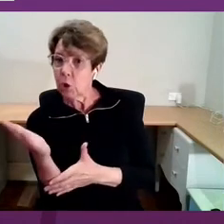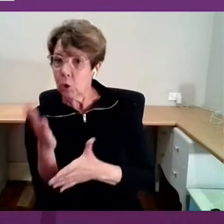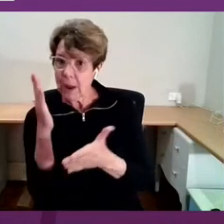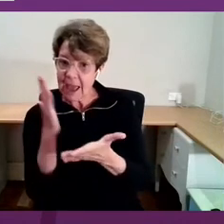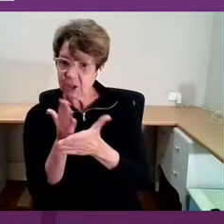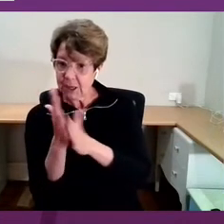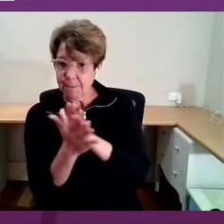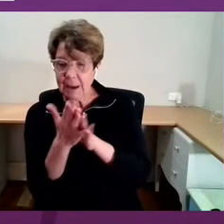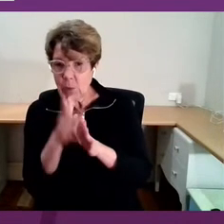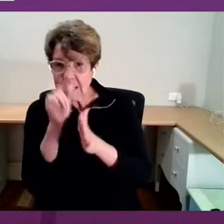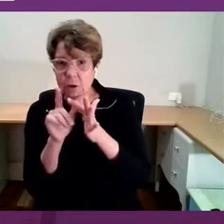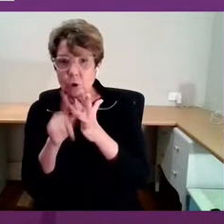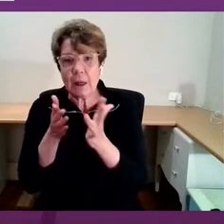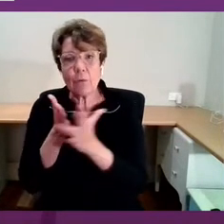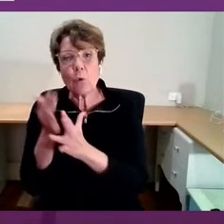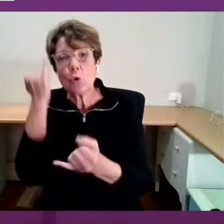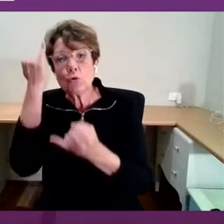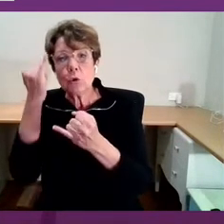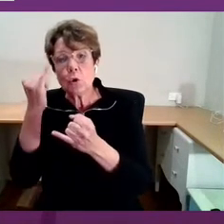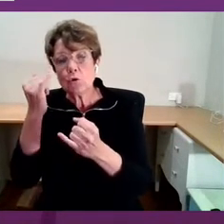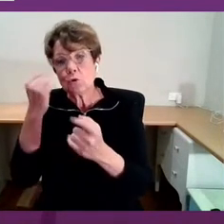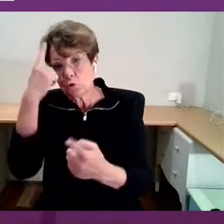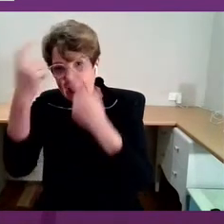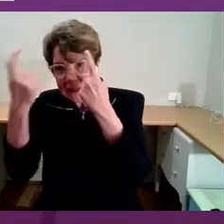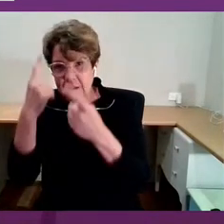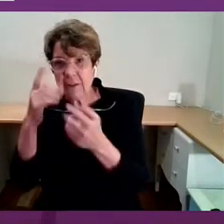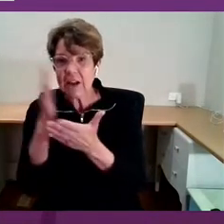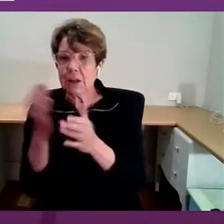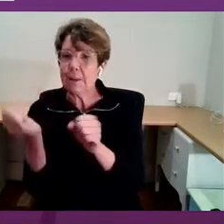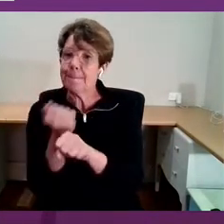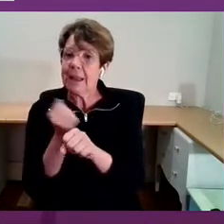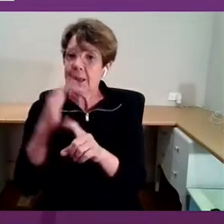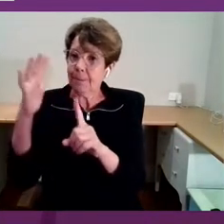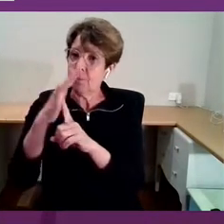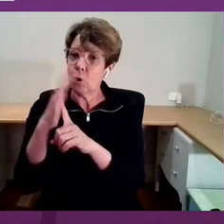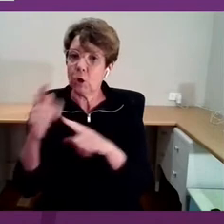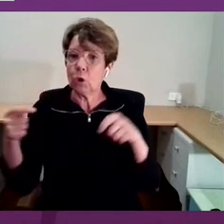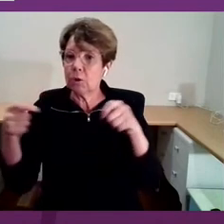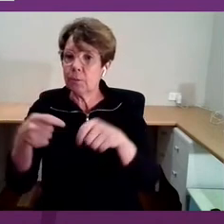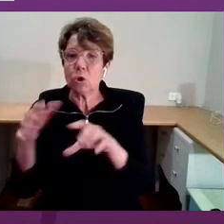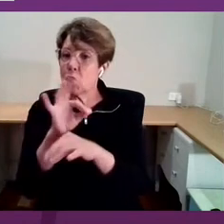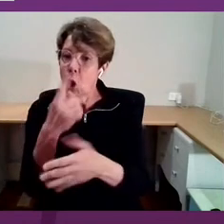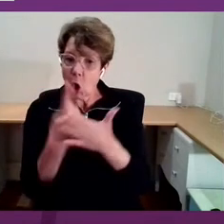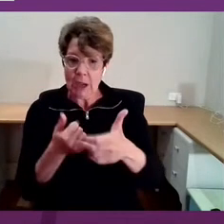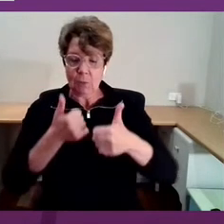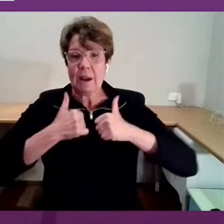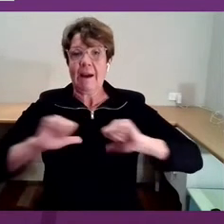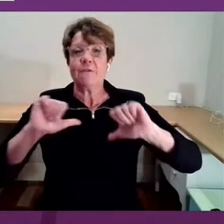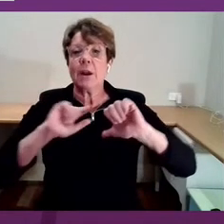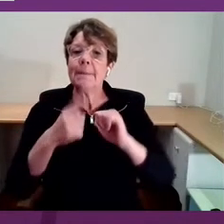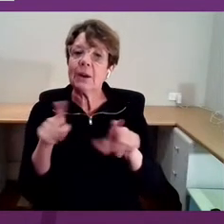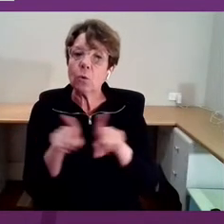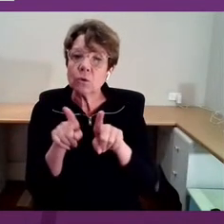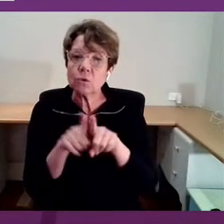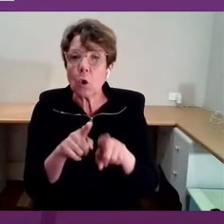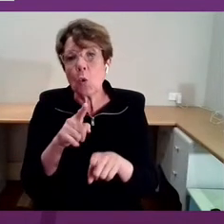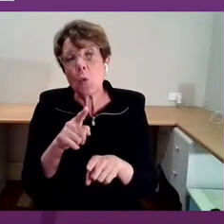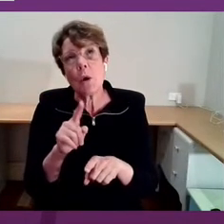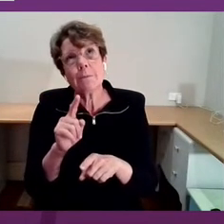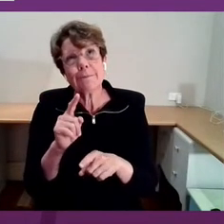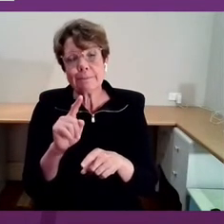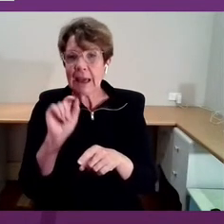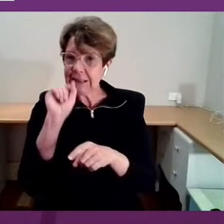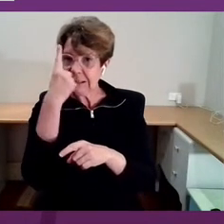through our creativity, you're making a vital contribution to us not only recovering, but realising the potential of the future that lies ahead.